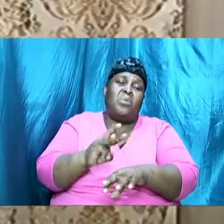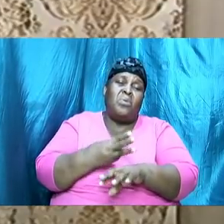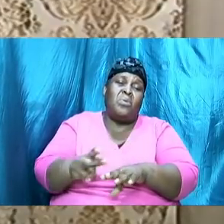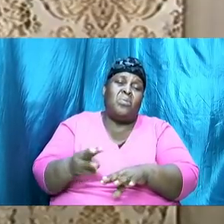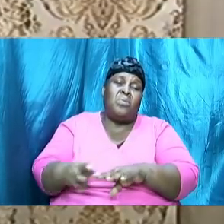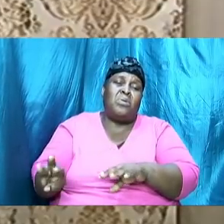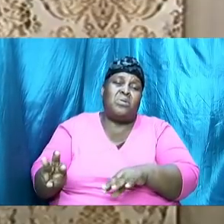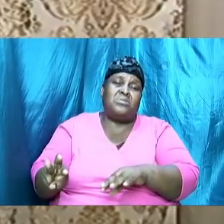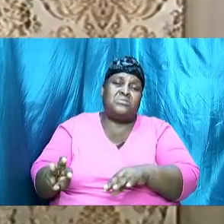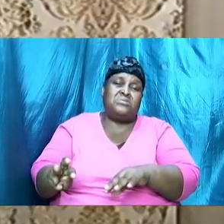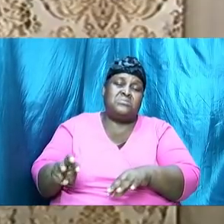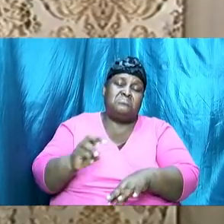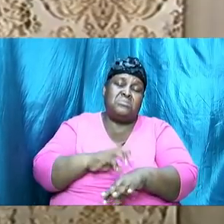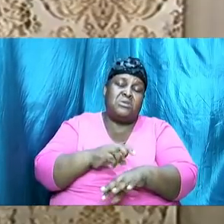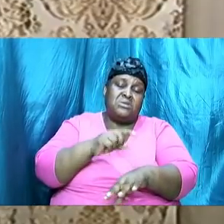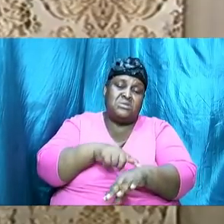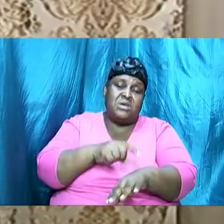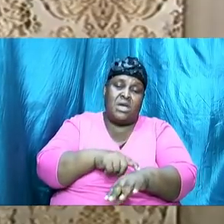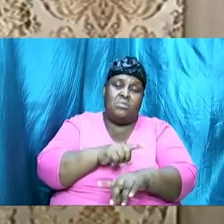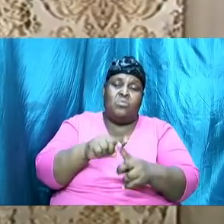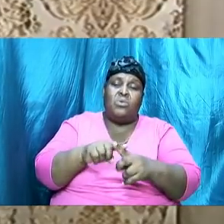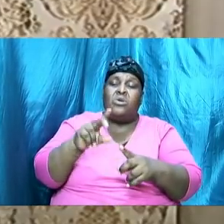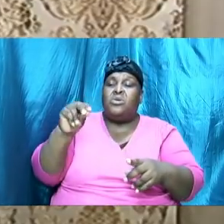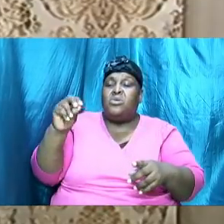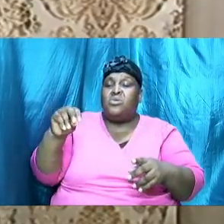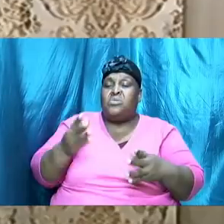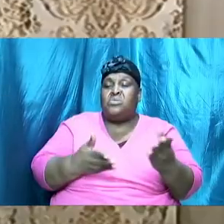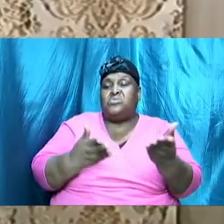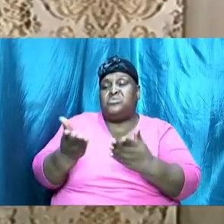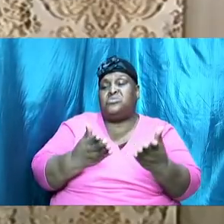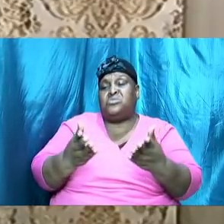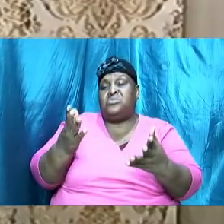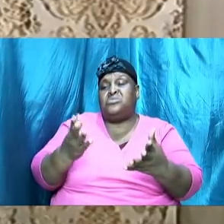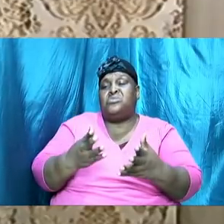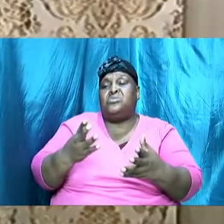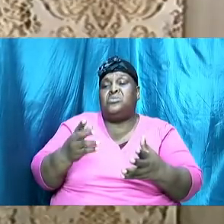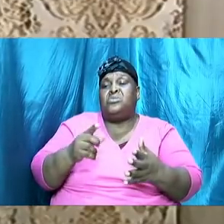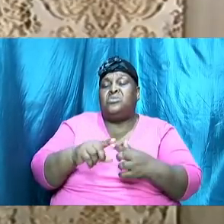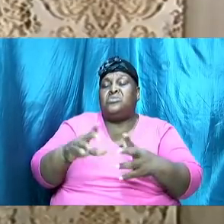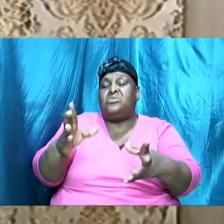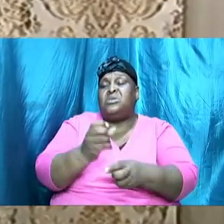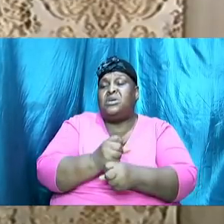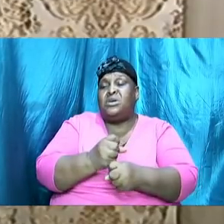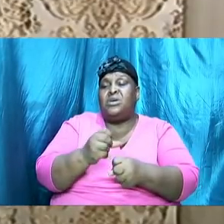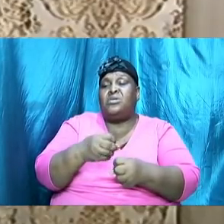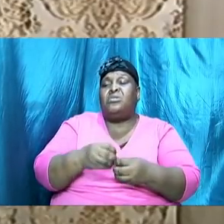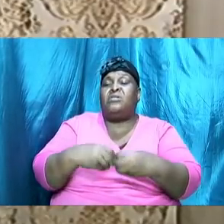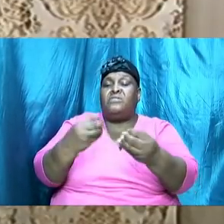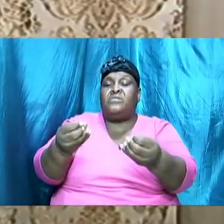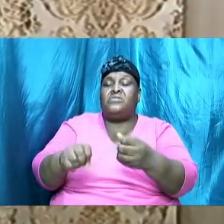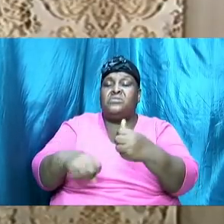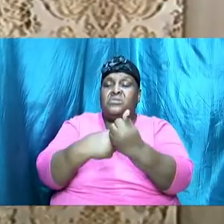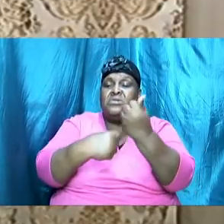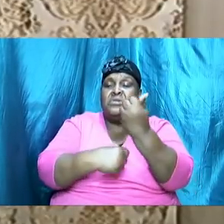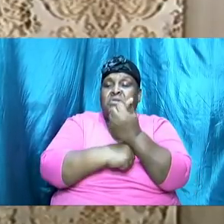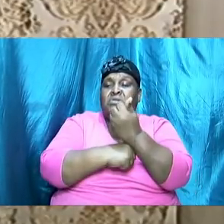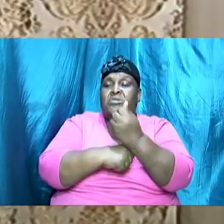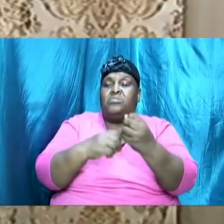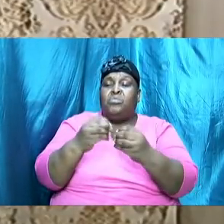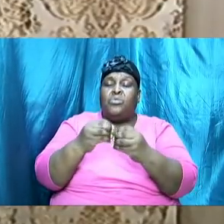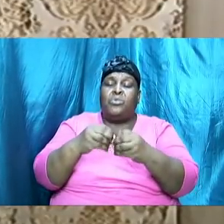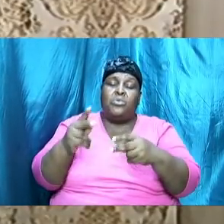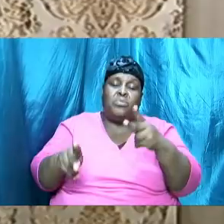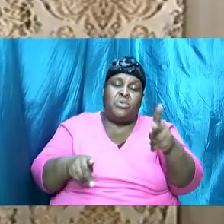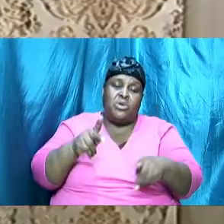a time when there is no service so that we can even take an offering to assist some of these folks, and more folks are going to